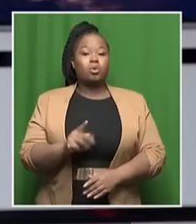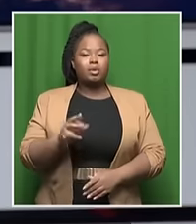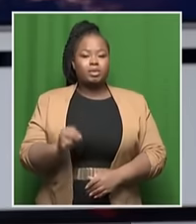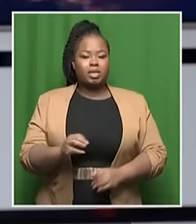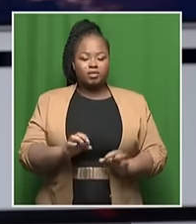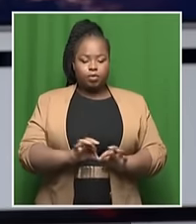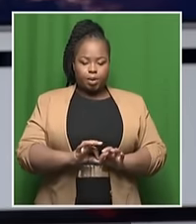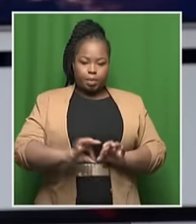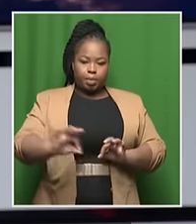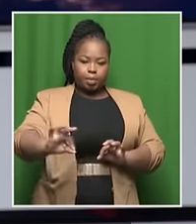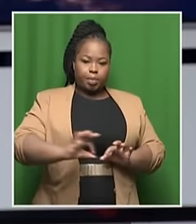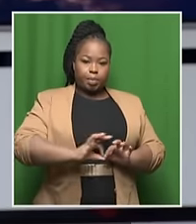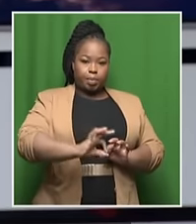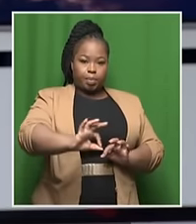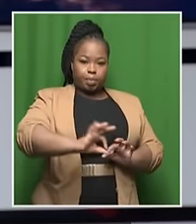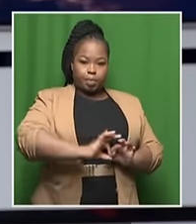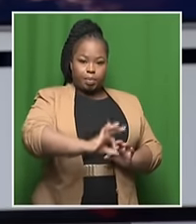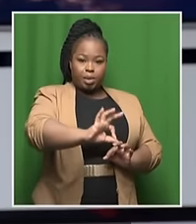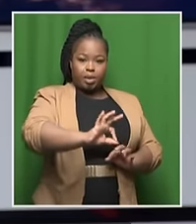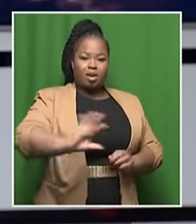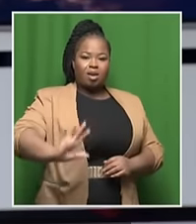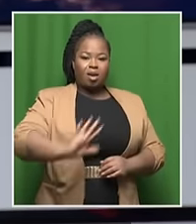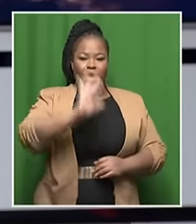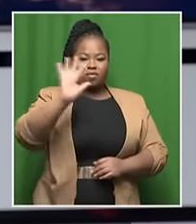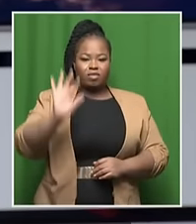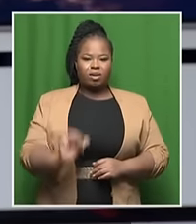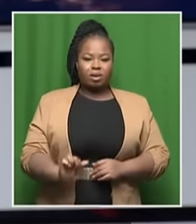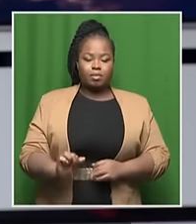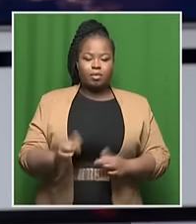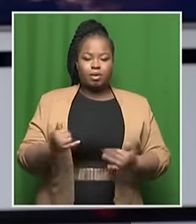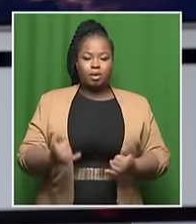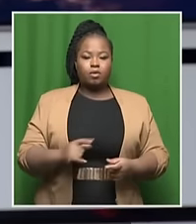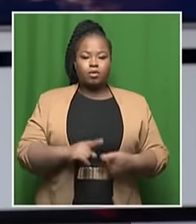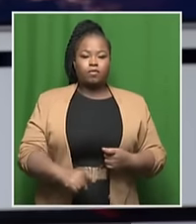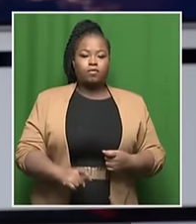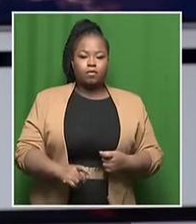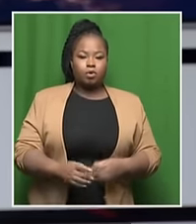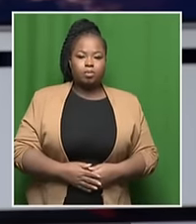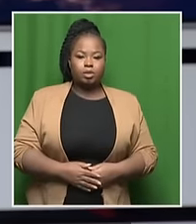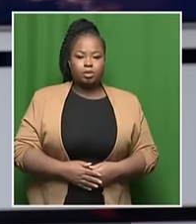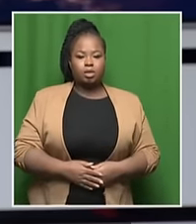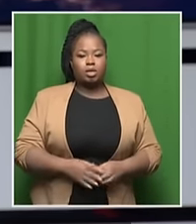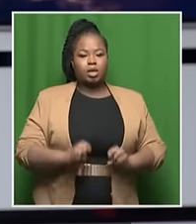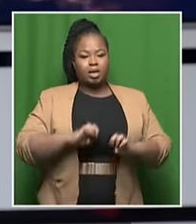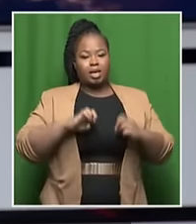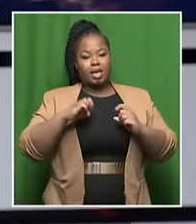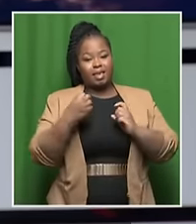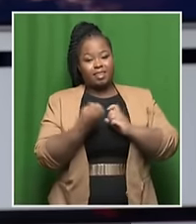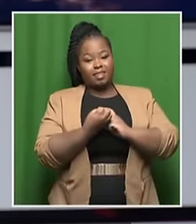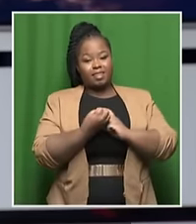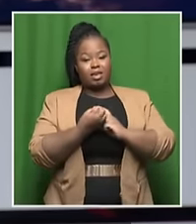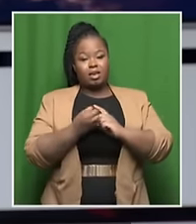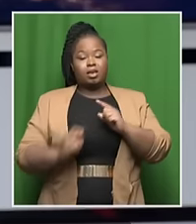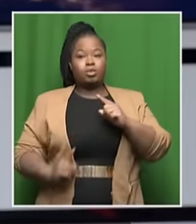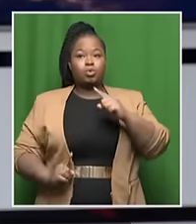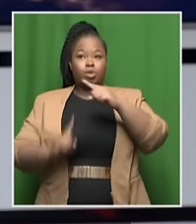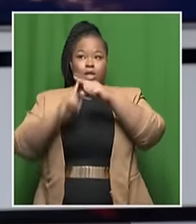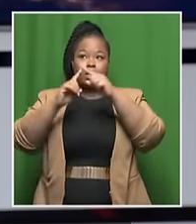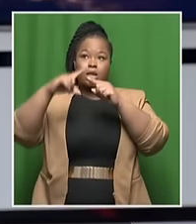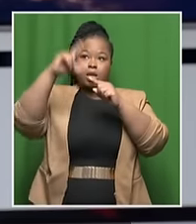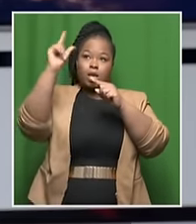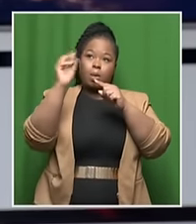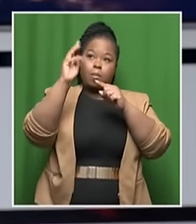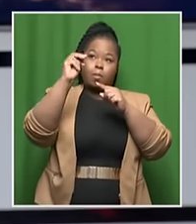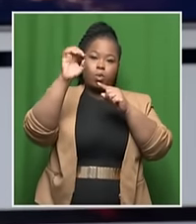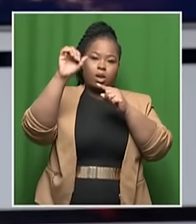across the continent, across Africa. So the distance from Earth to the moon is about 350,000 kilometers. So